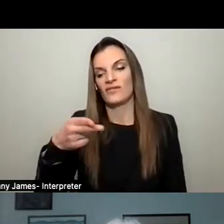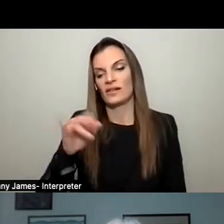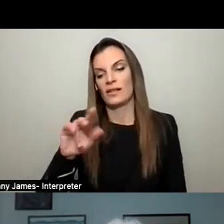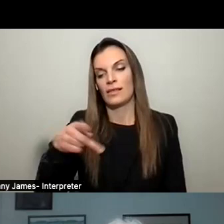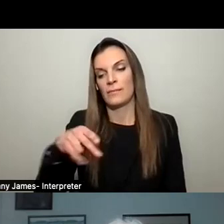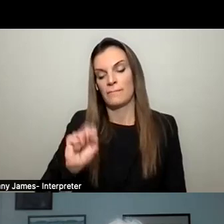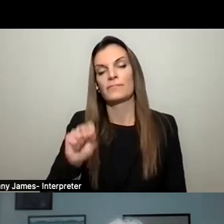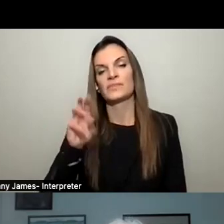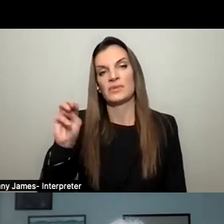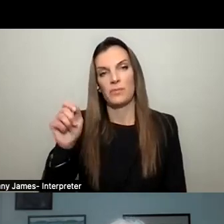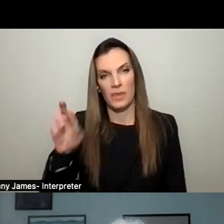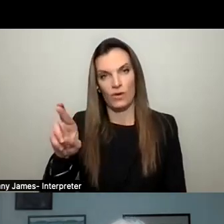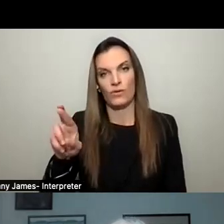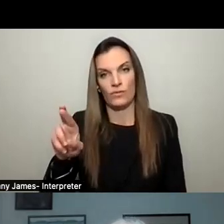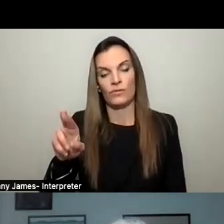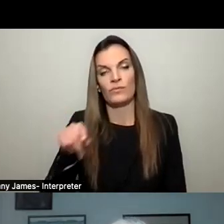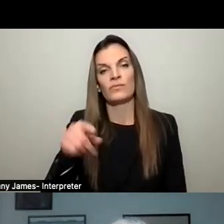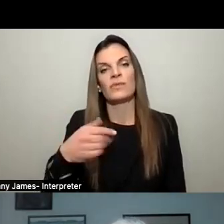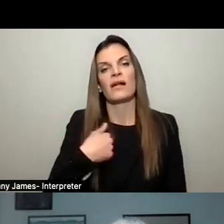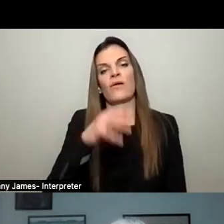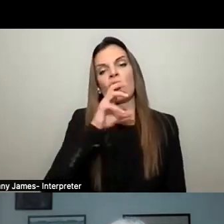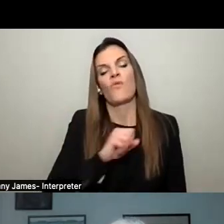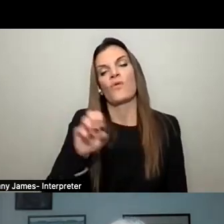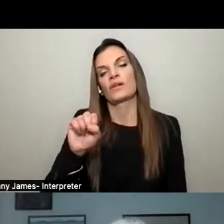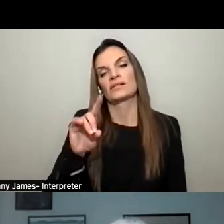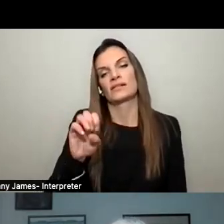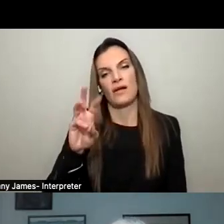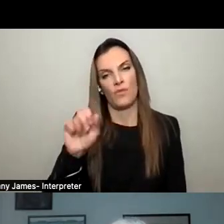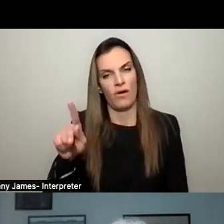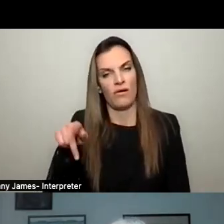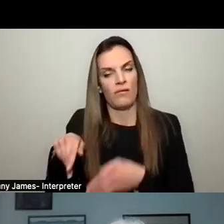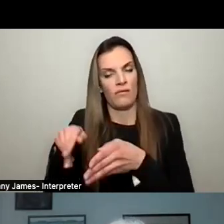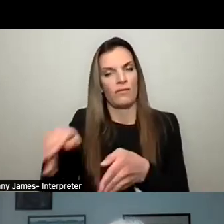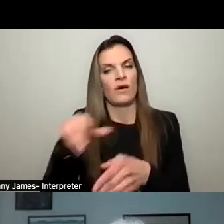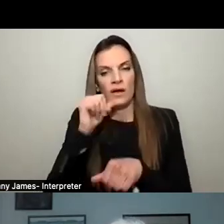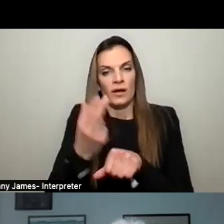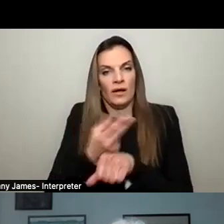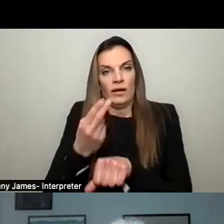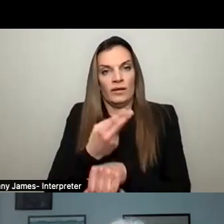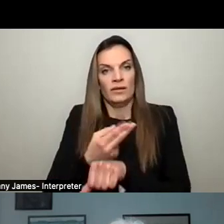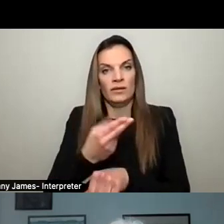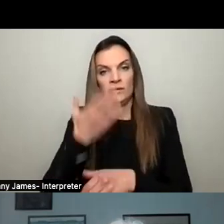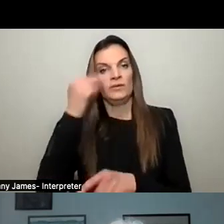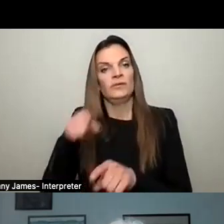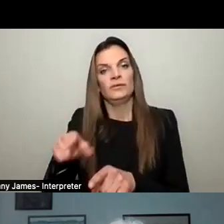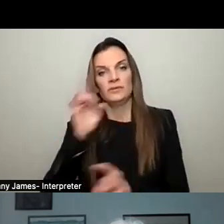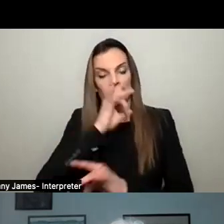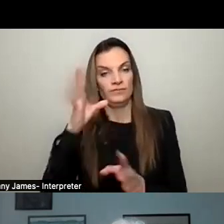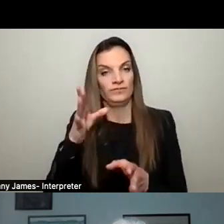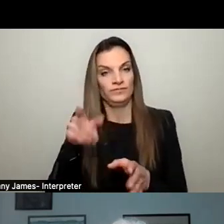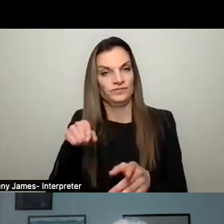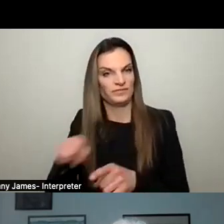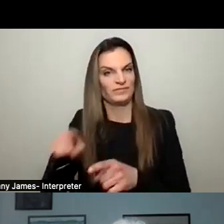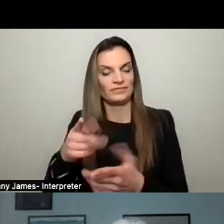there was an old, um, sidewalk, um, that was unused because it was in horrible shape. Uh, we got a grant,